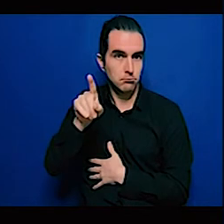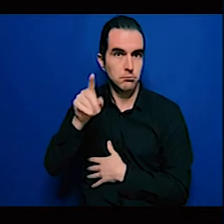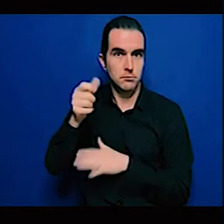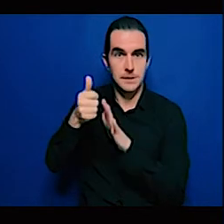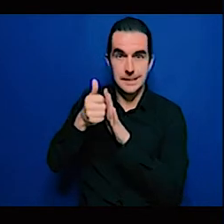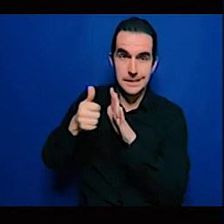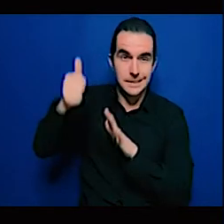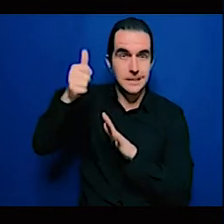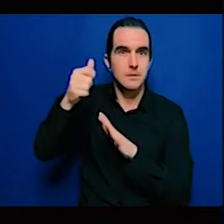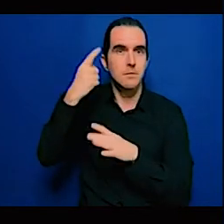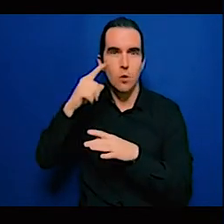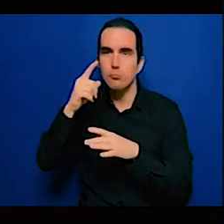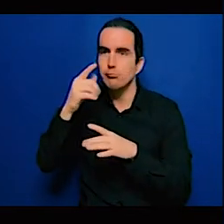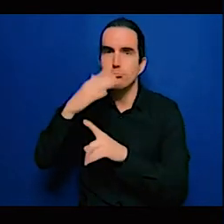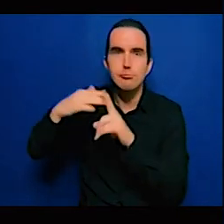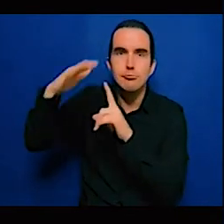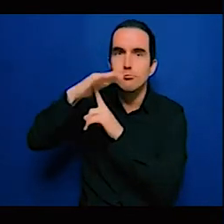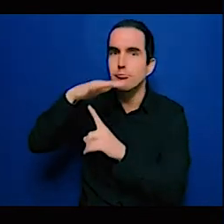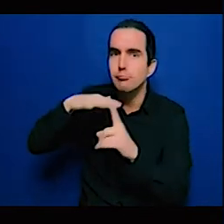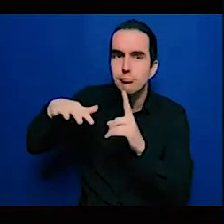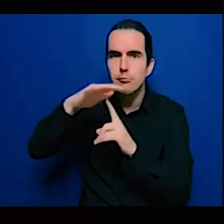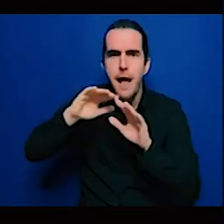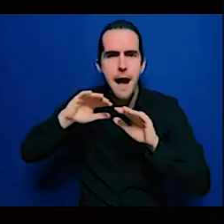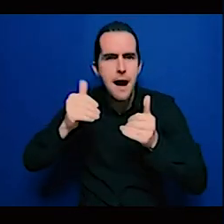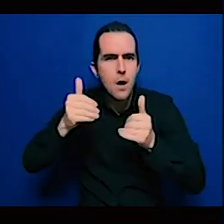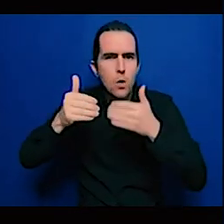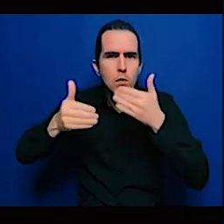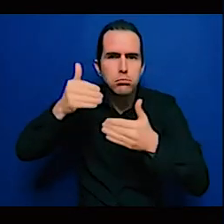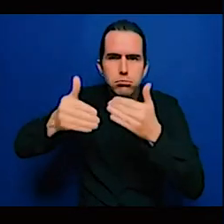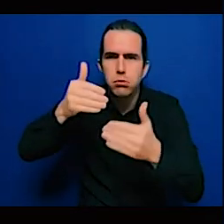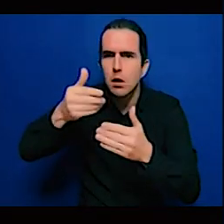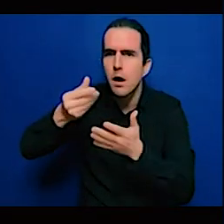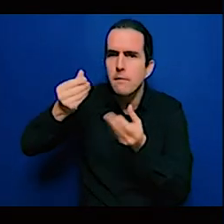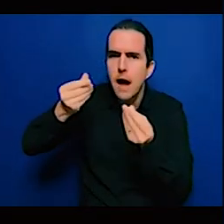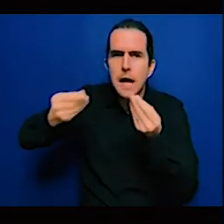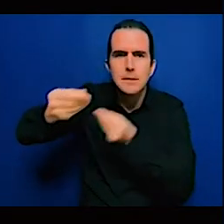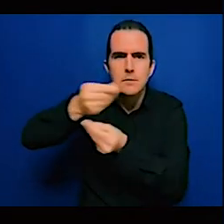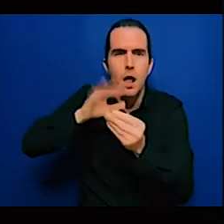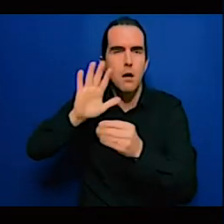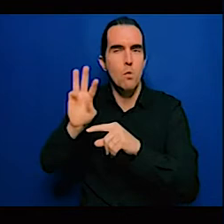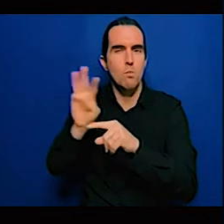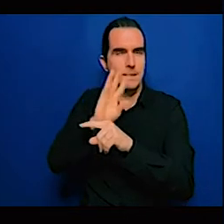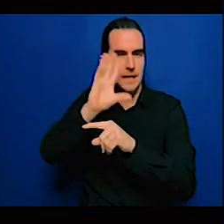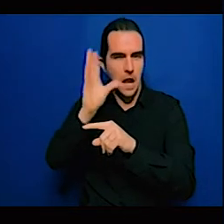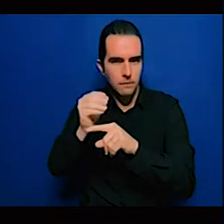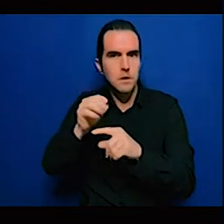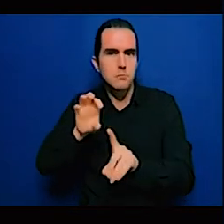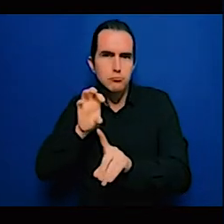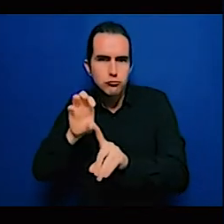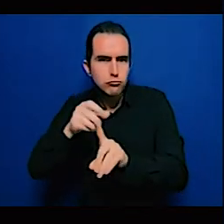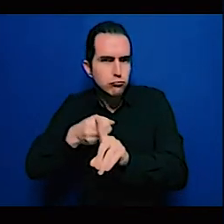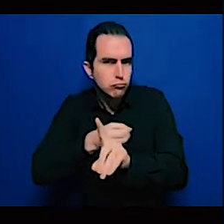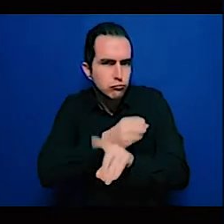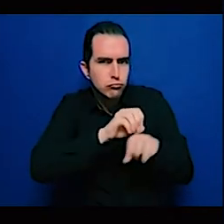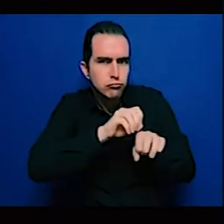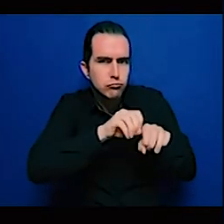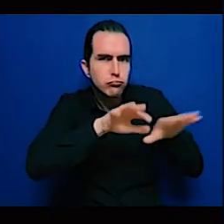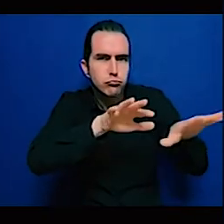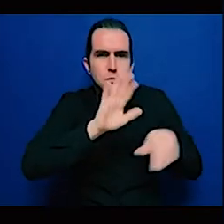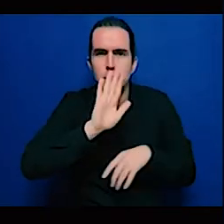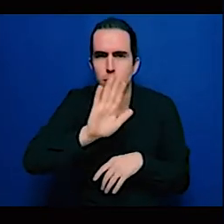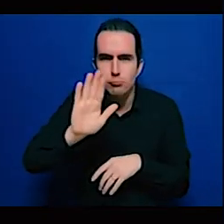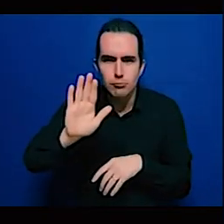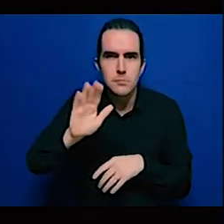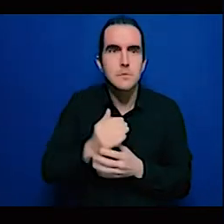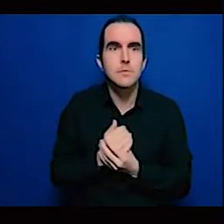Energy Service Group Limited, who is also the former Minister of State for Energy, Water